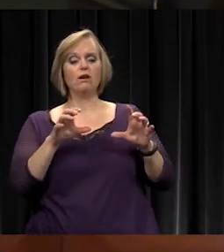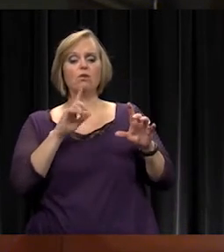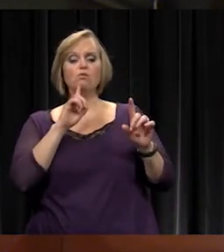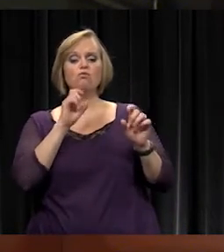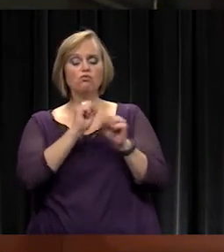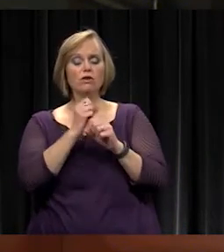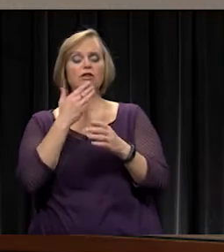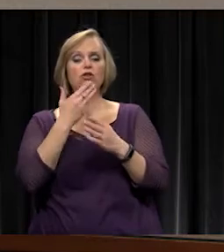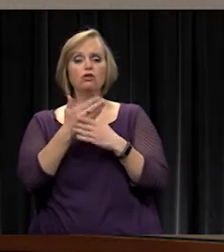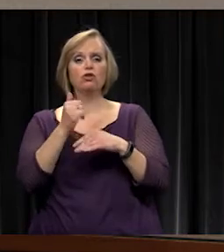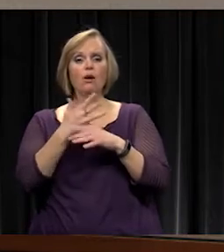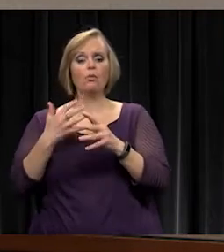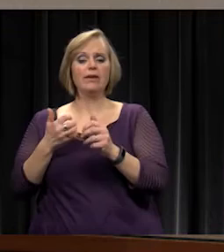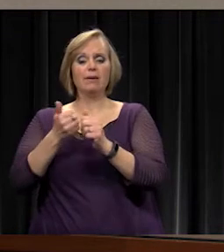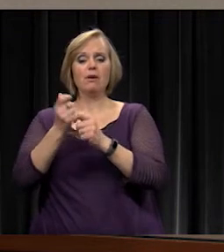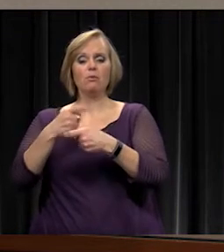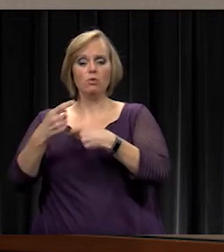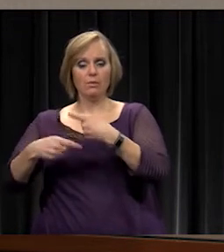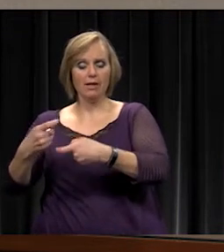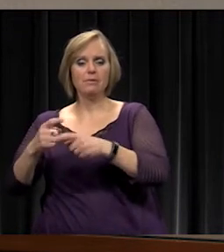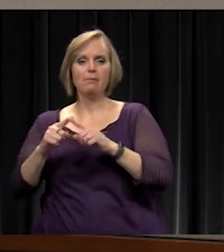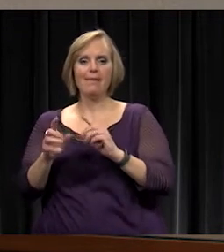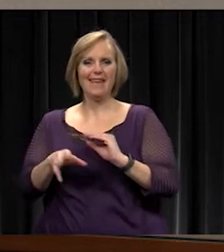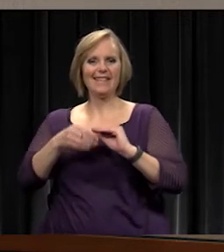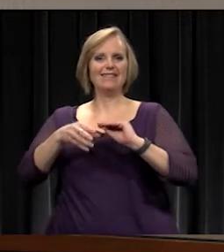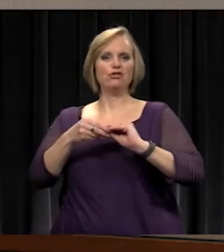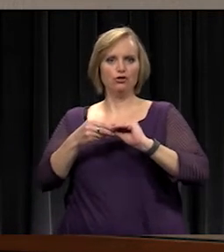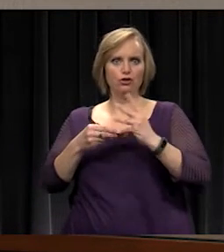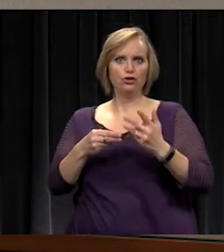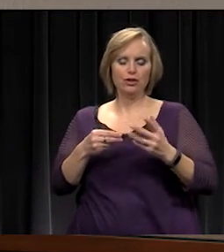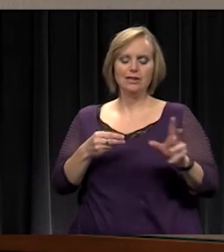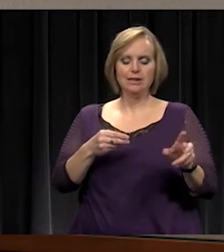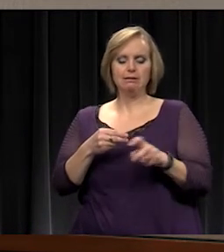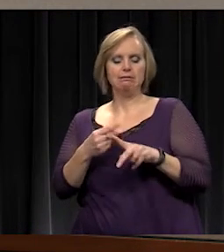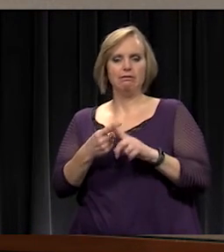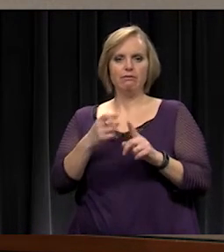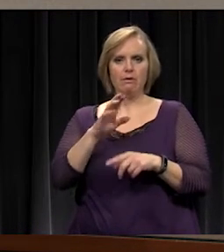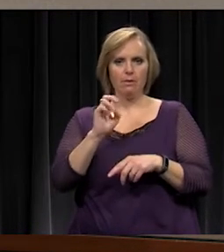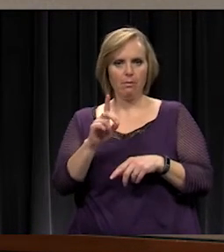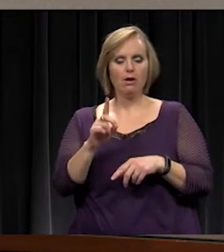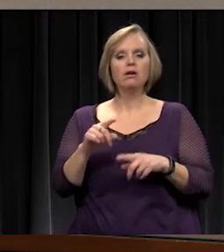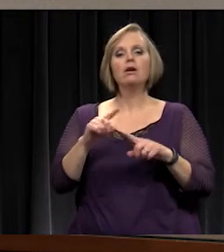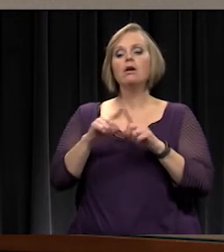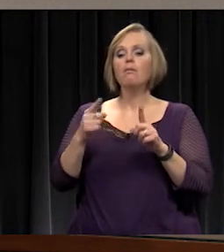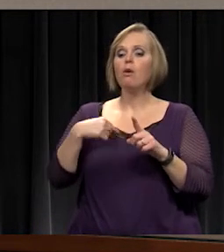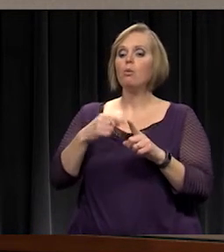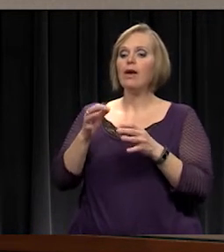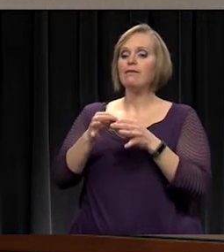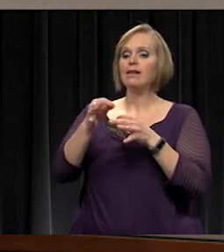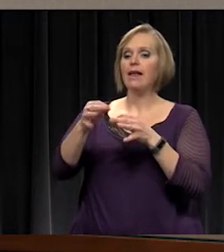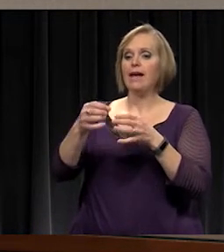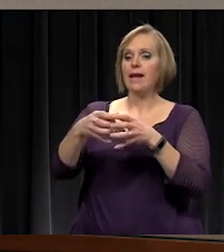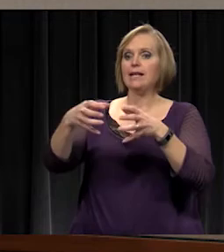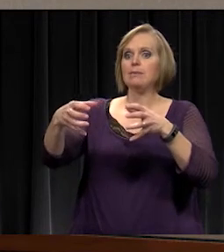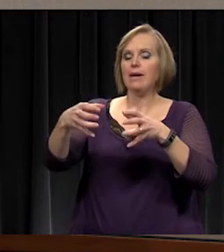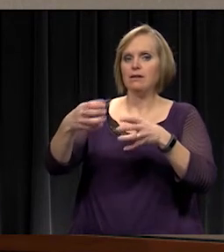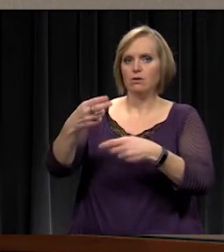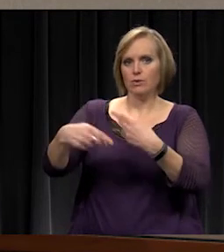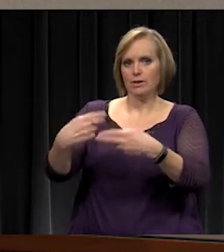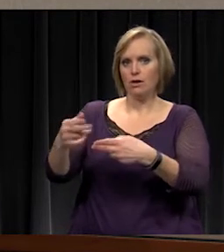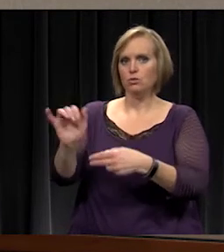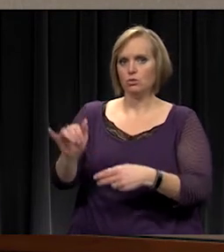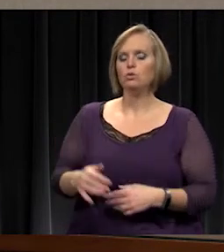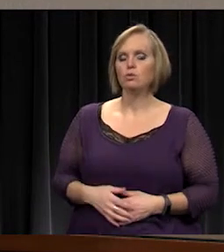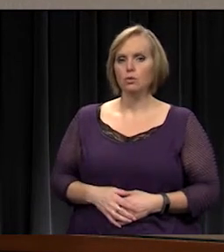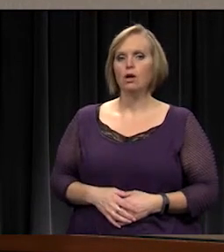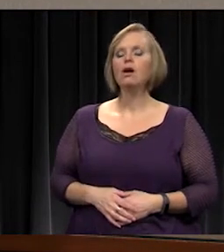part. Okay. It's the additionals. Yeah. But we've also delayed and expanded those recycles too, though. That's correct. Thank